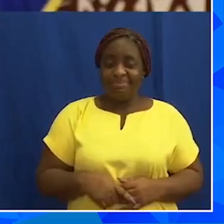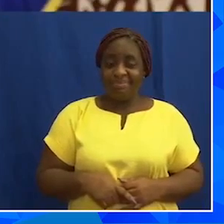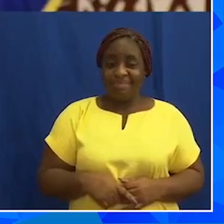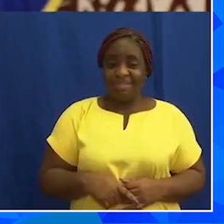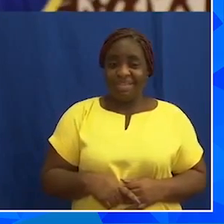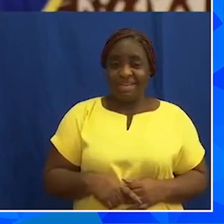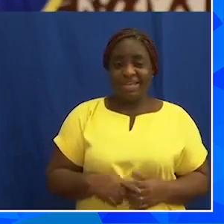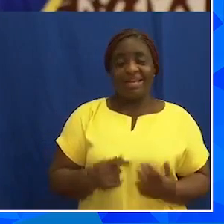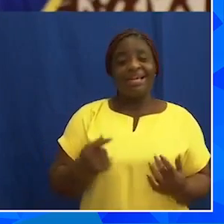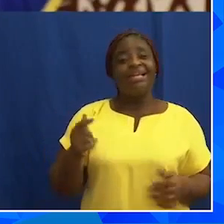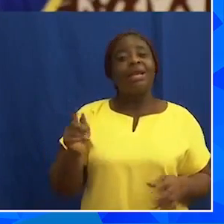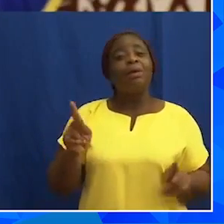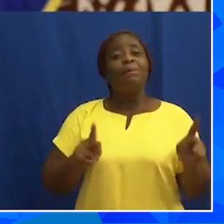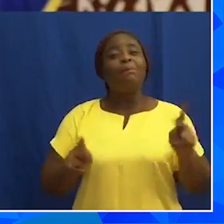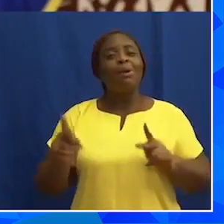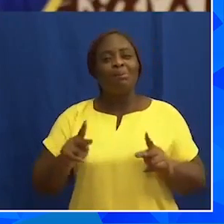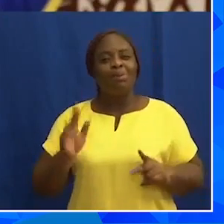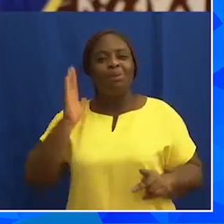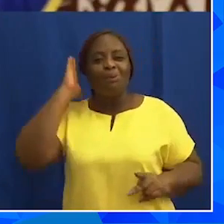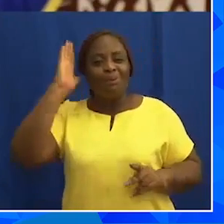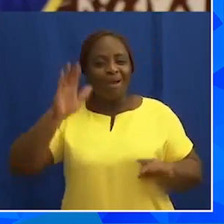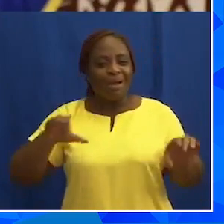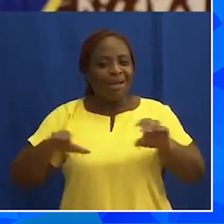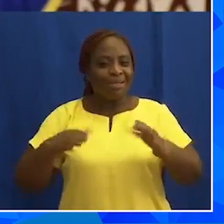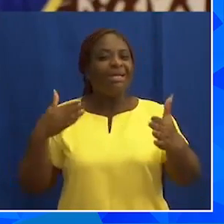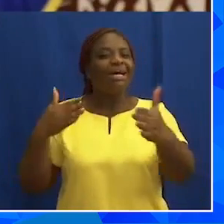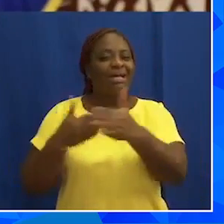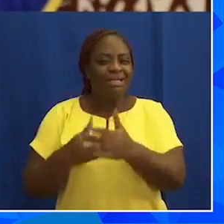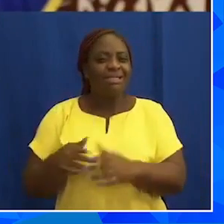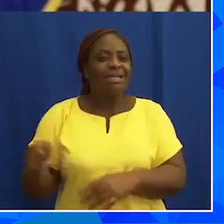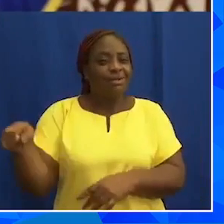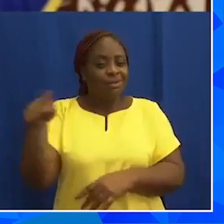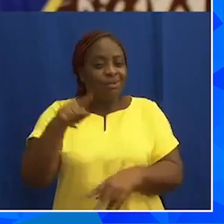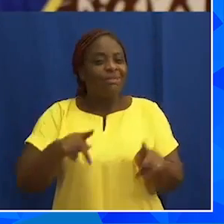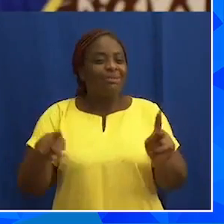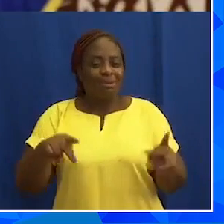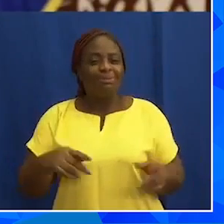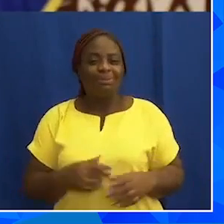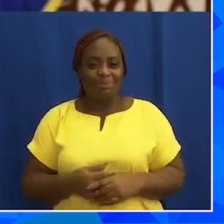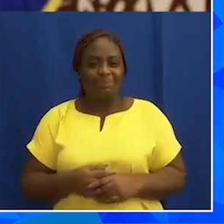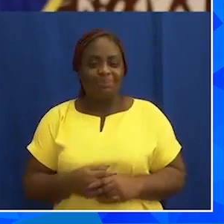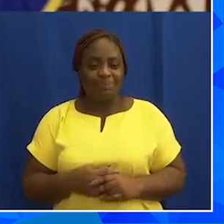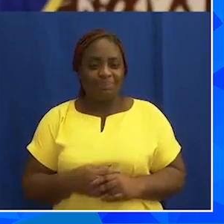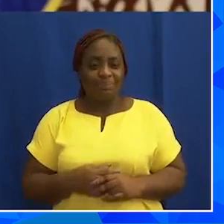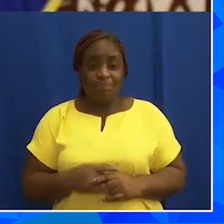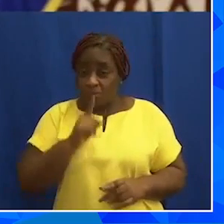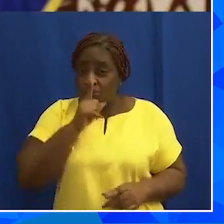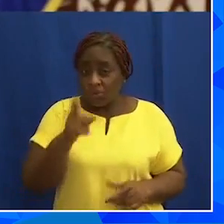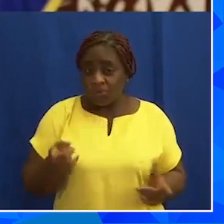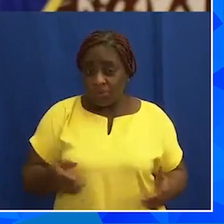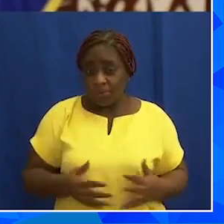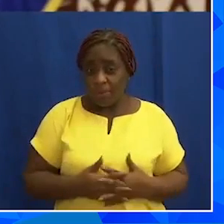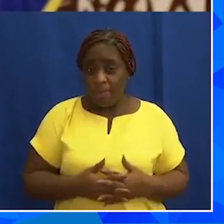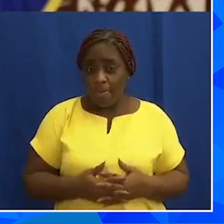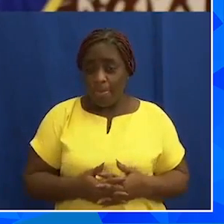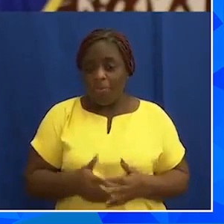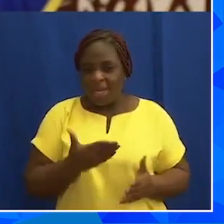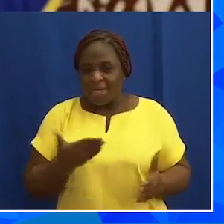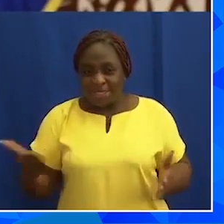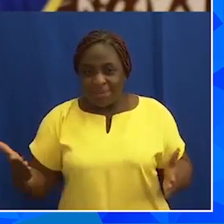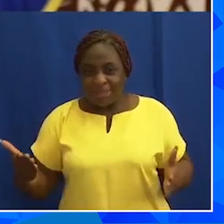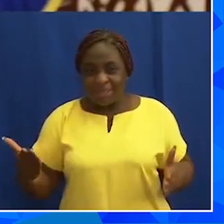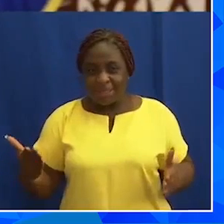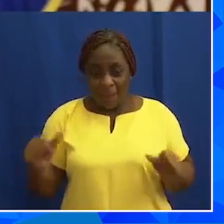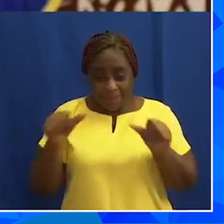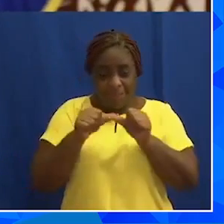state agencies will act against such persons. Indeed, some steps have been